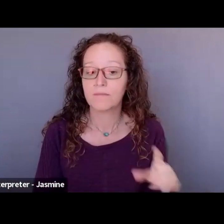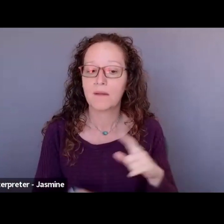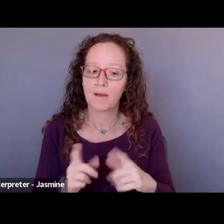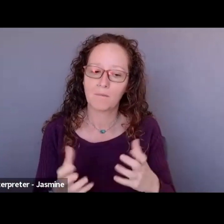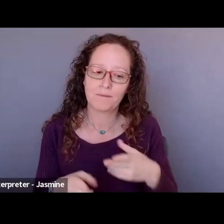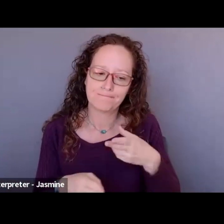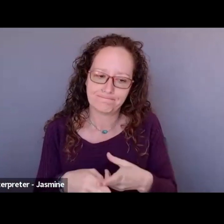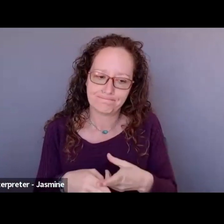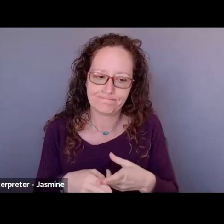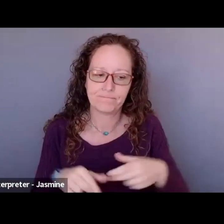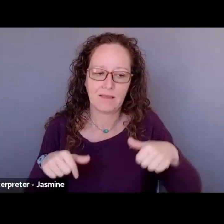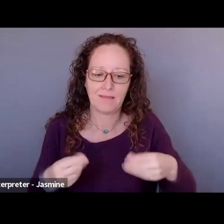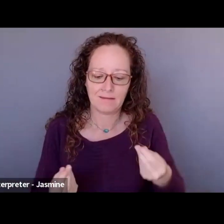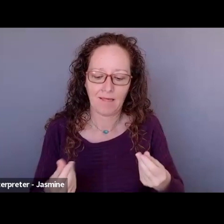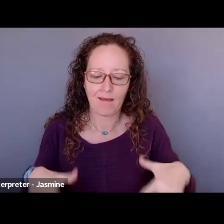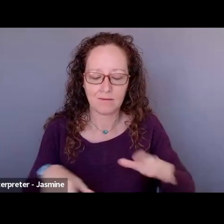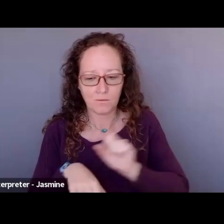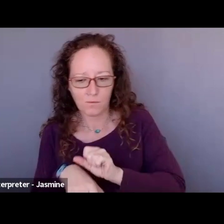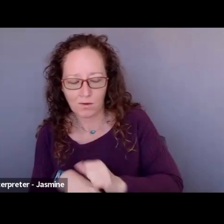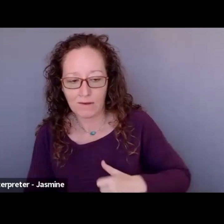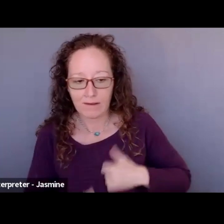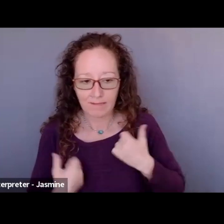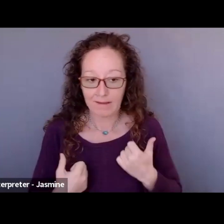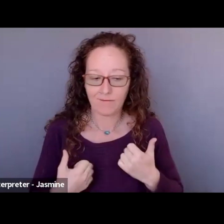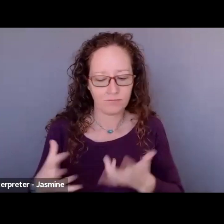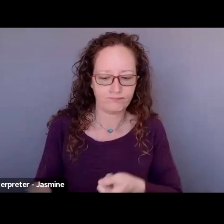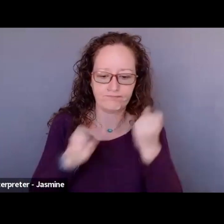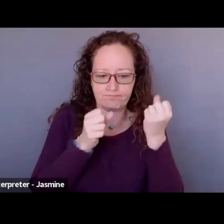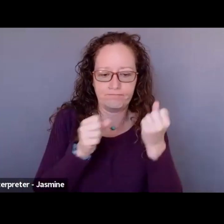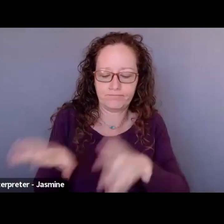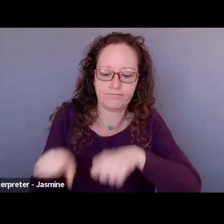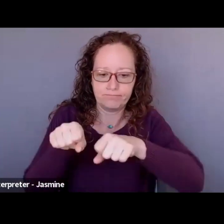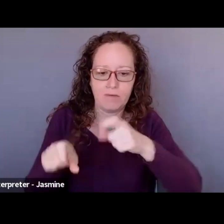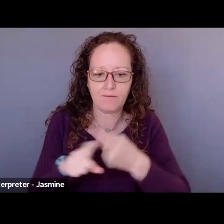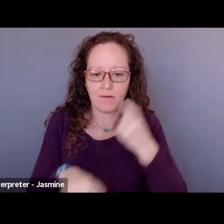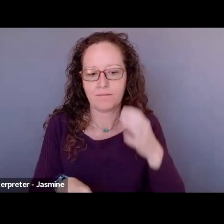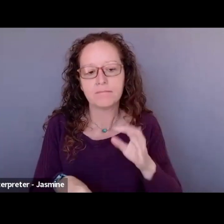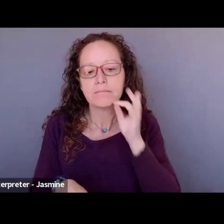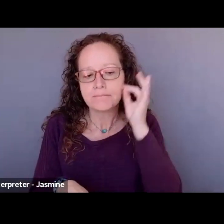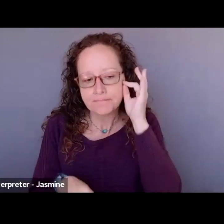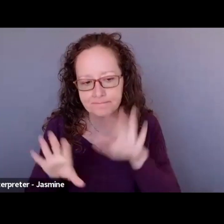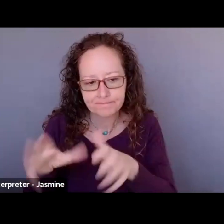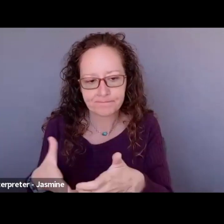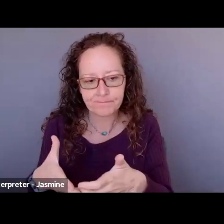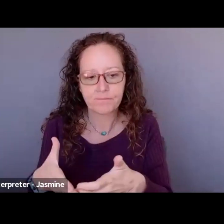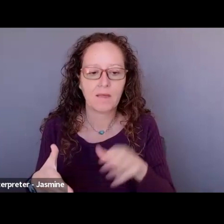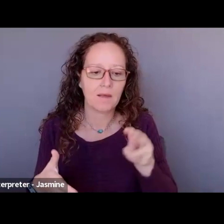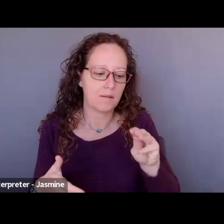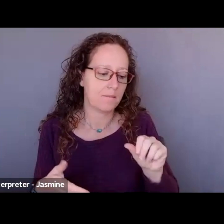unceded lands. Manahatta, or the place that is widely known as New York City,